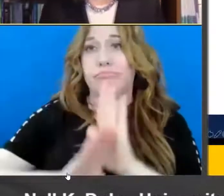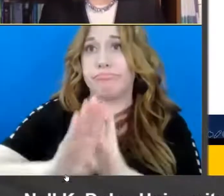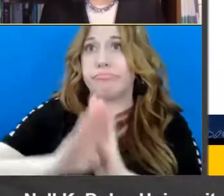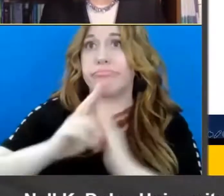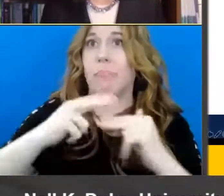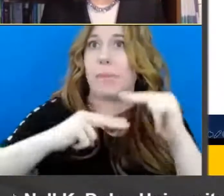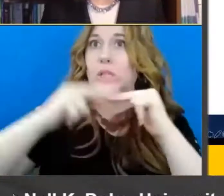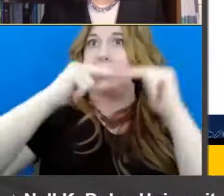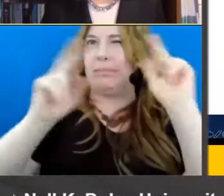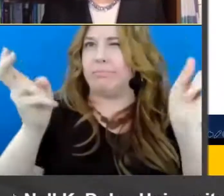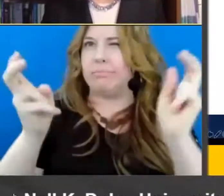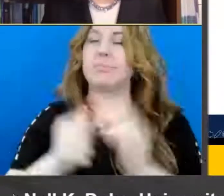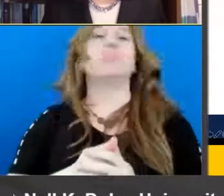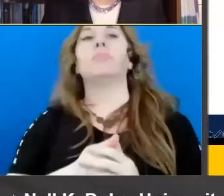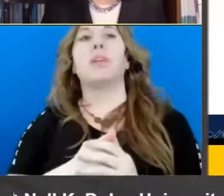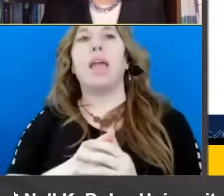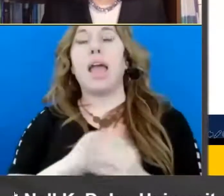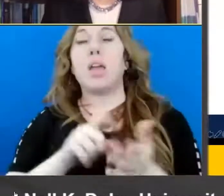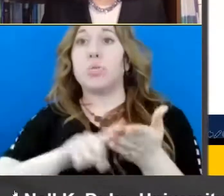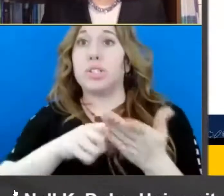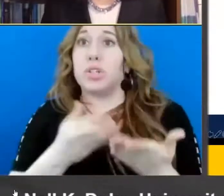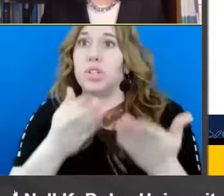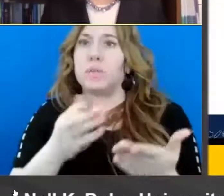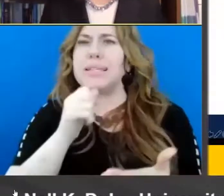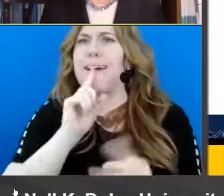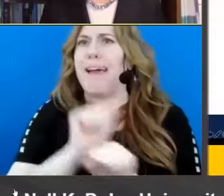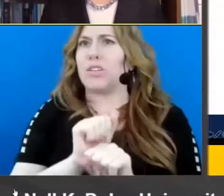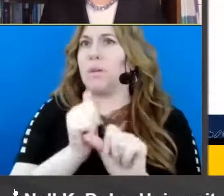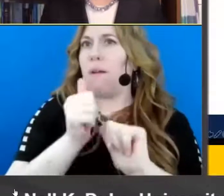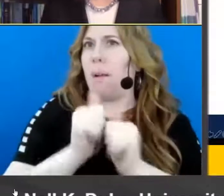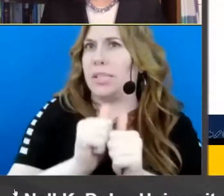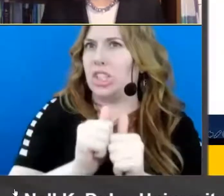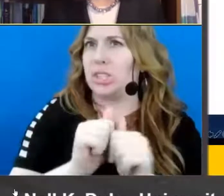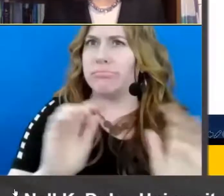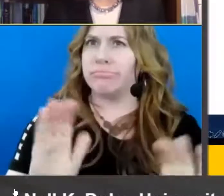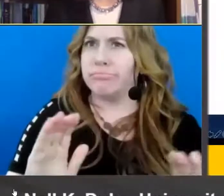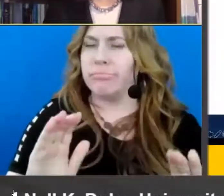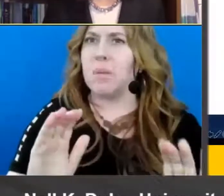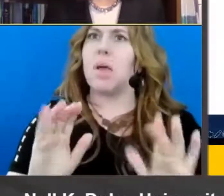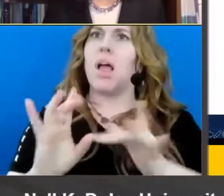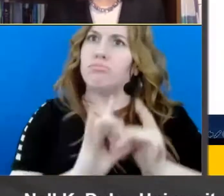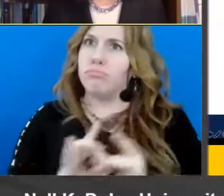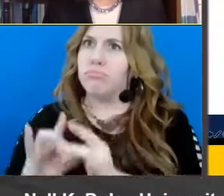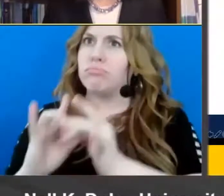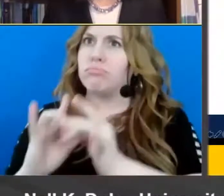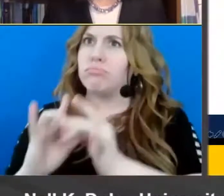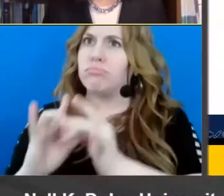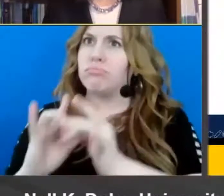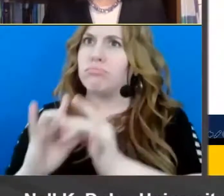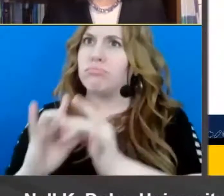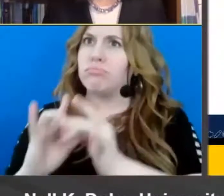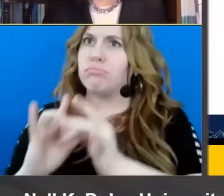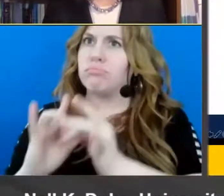suggests that there is not actually a competition but rather a synergy that can exist between strategy instruction and knowledge building.